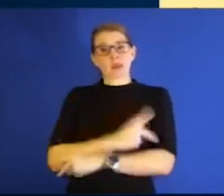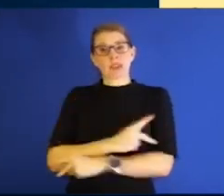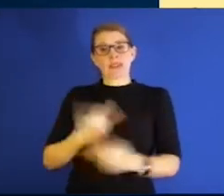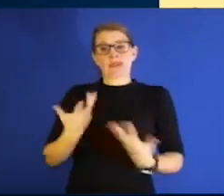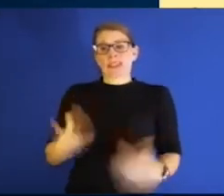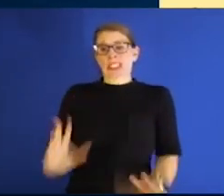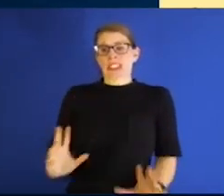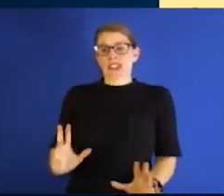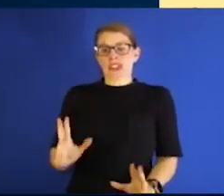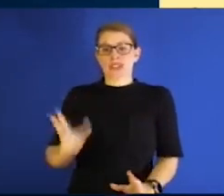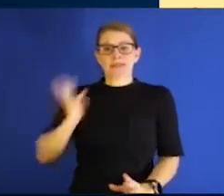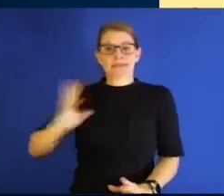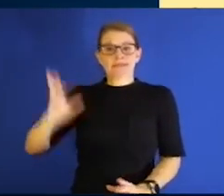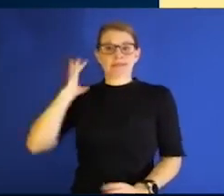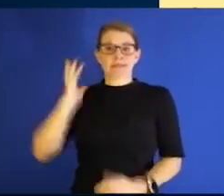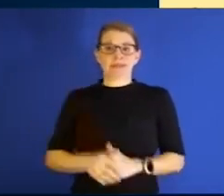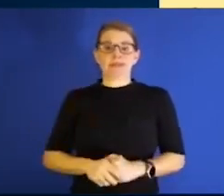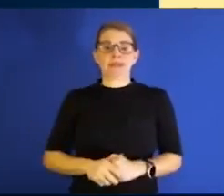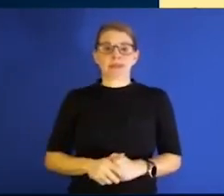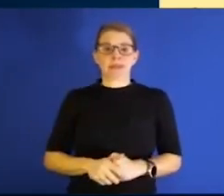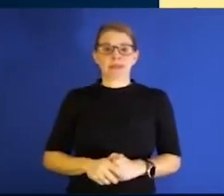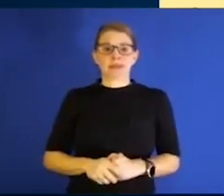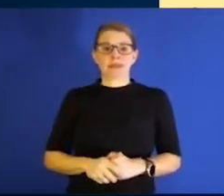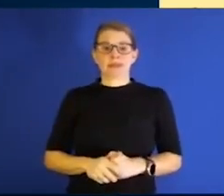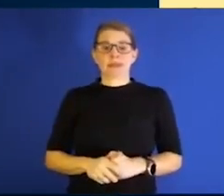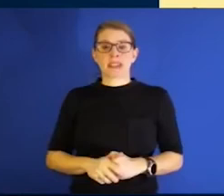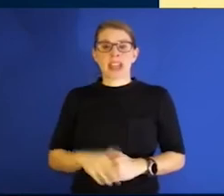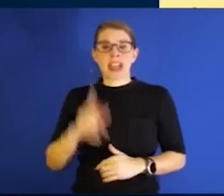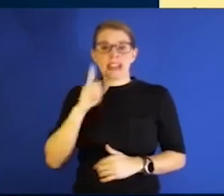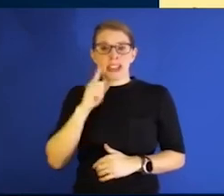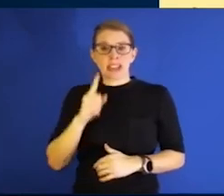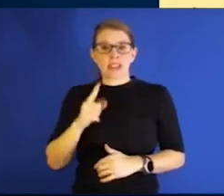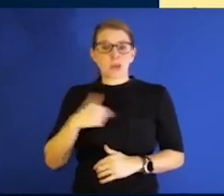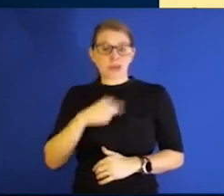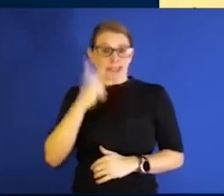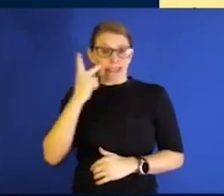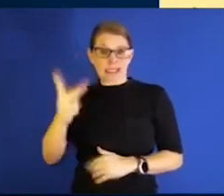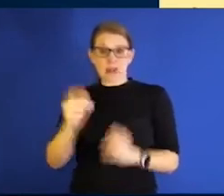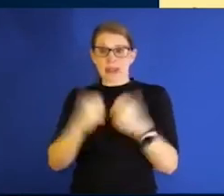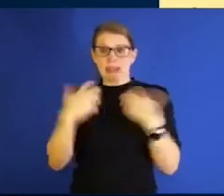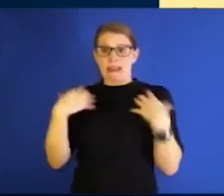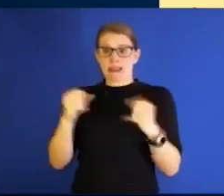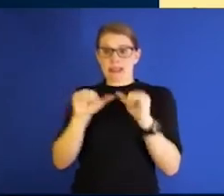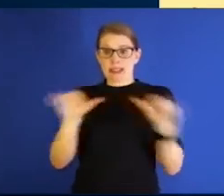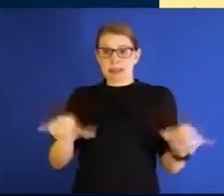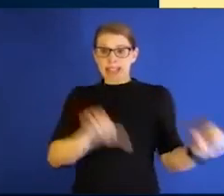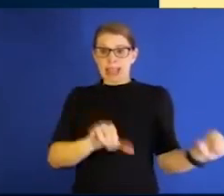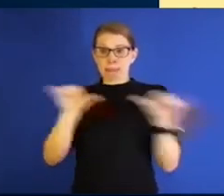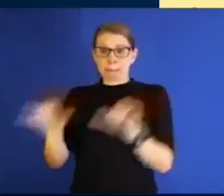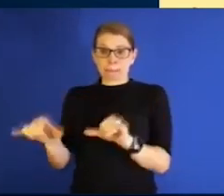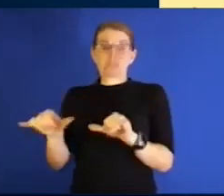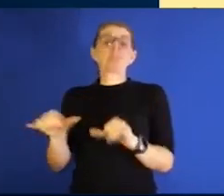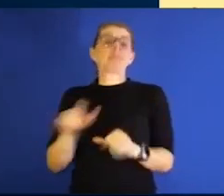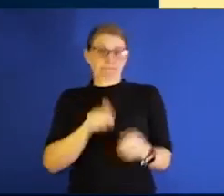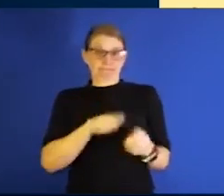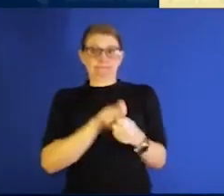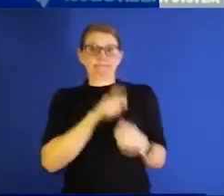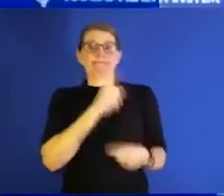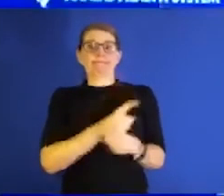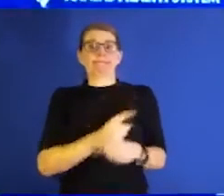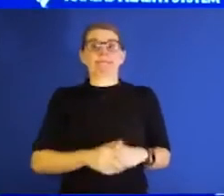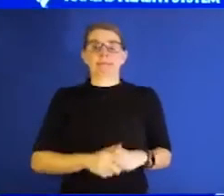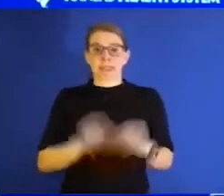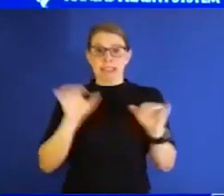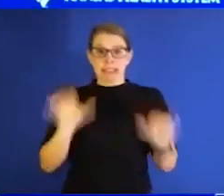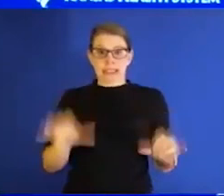And, Dr. Hawkinson, I think that's what we're seeing here as well in the health system. No, you're exactly right. You know, same exact things,